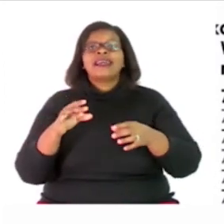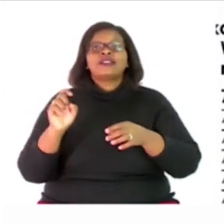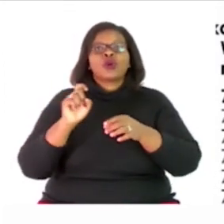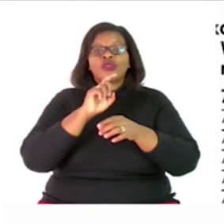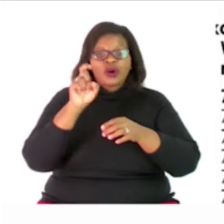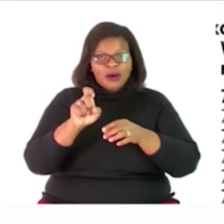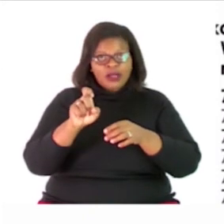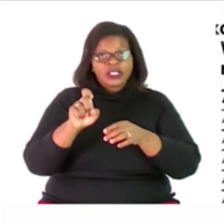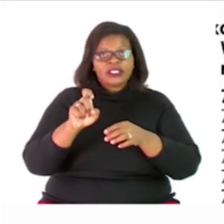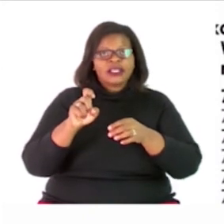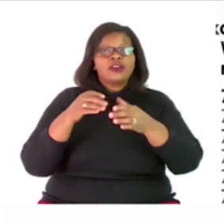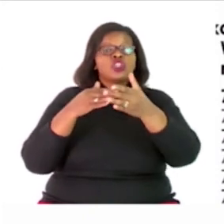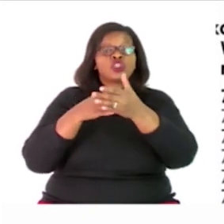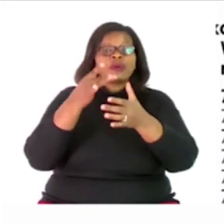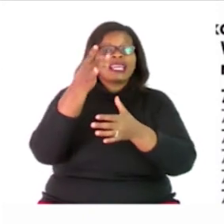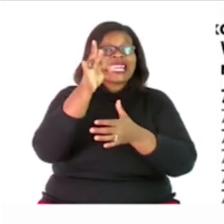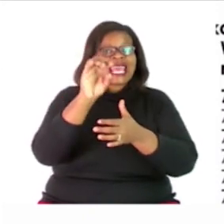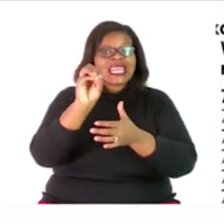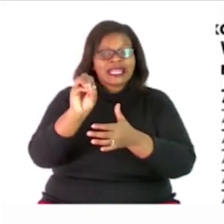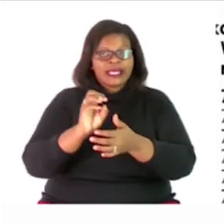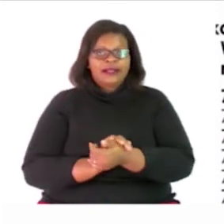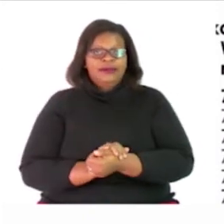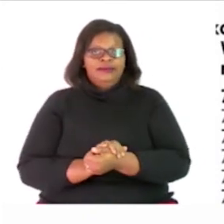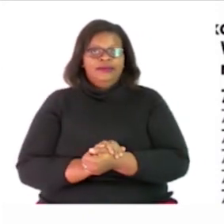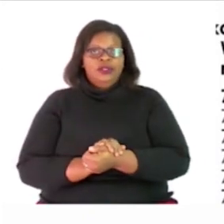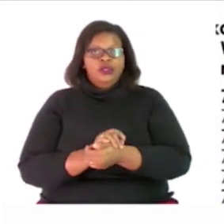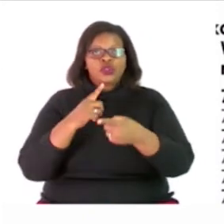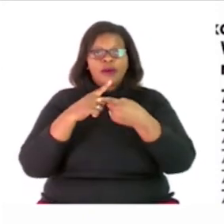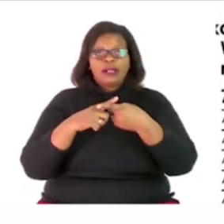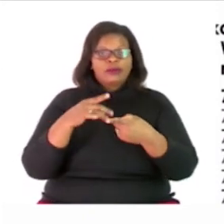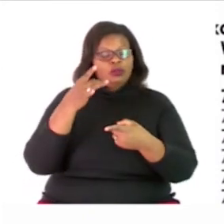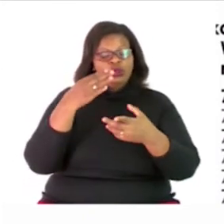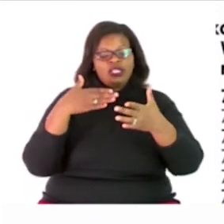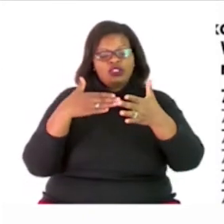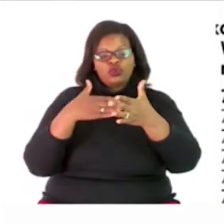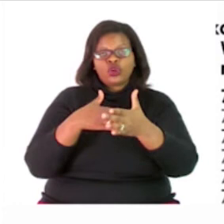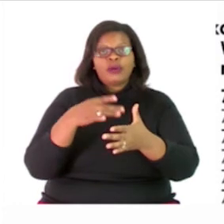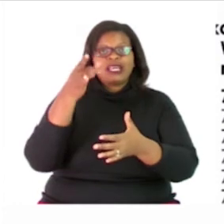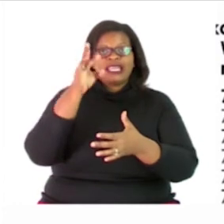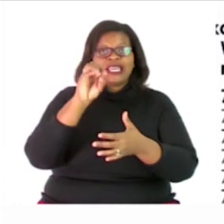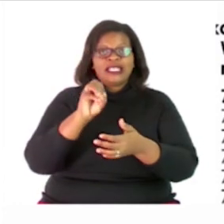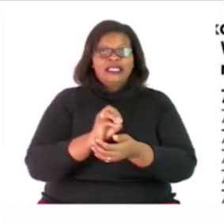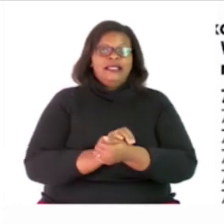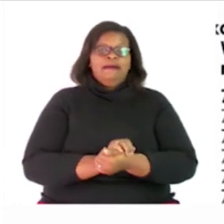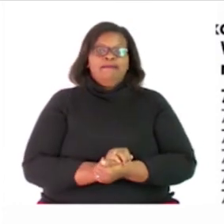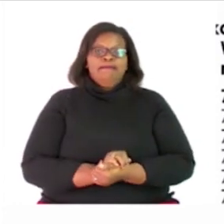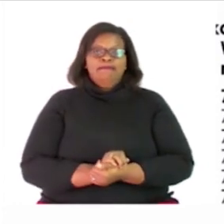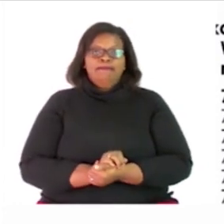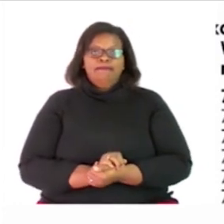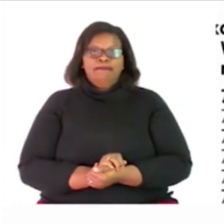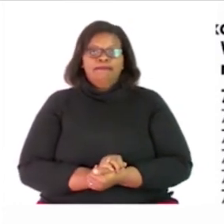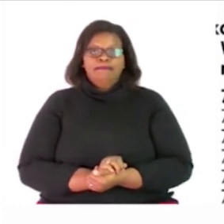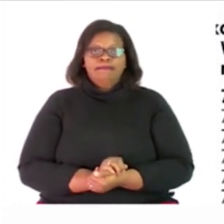so the now the numbers or the multiples of 9 between 20 and 80 are the ones that you have there in